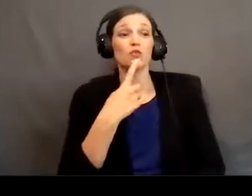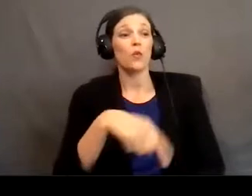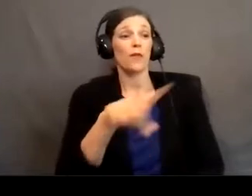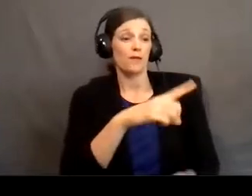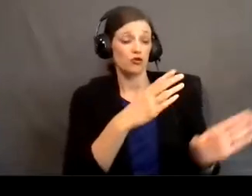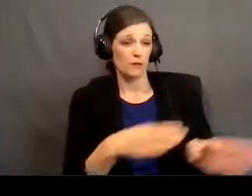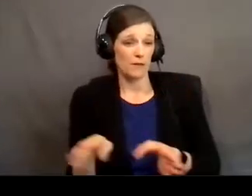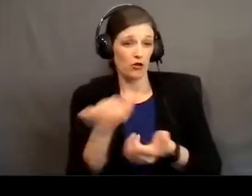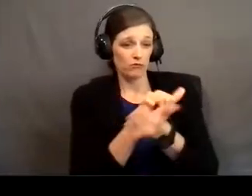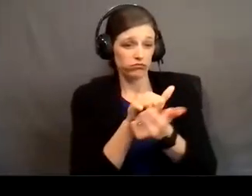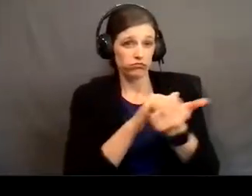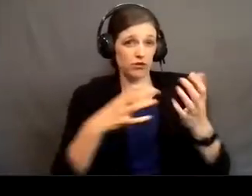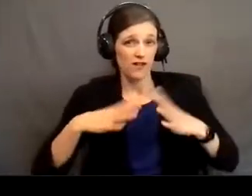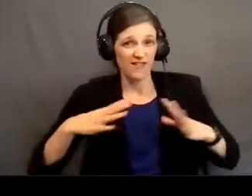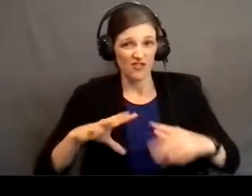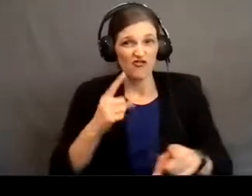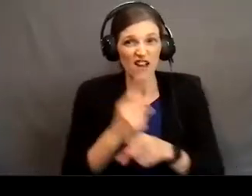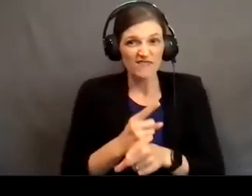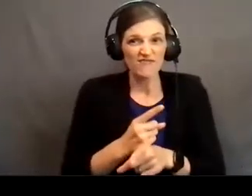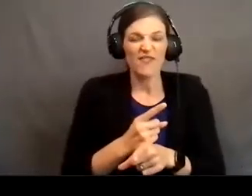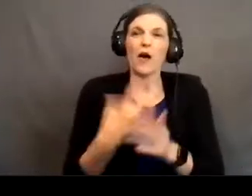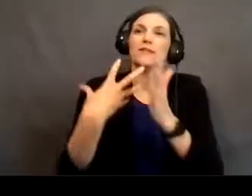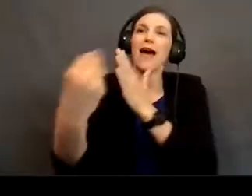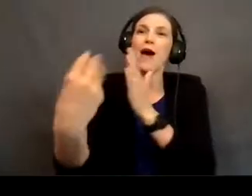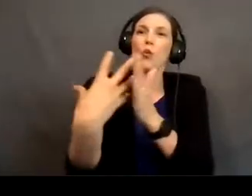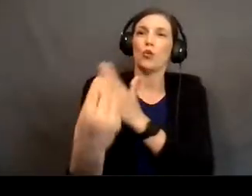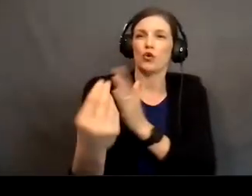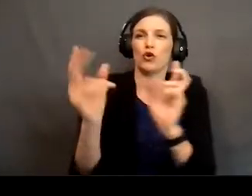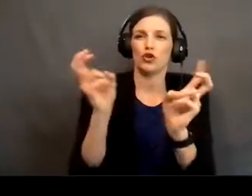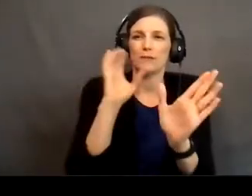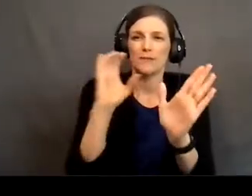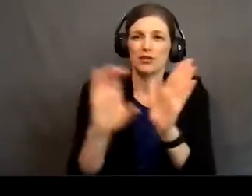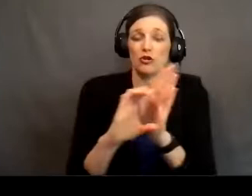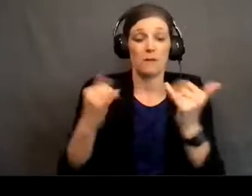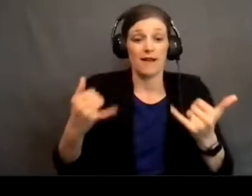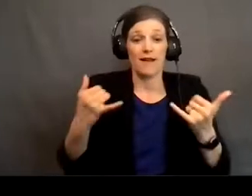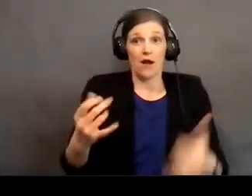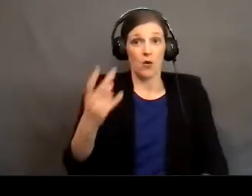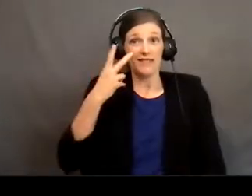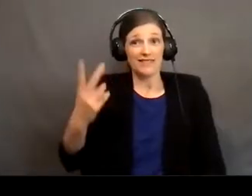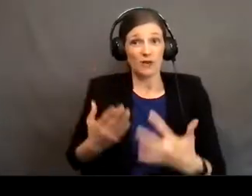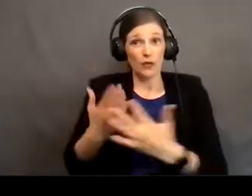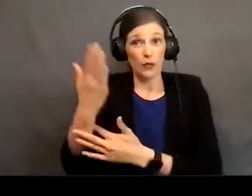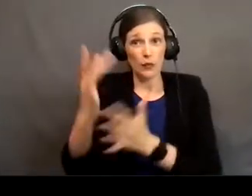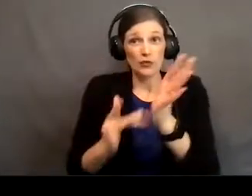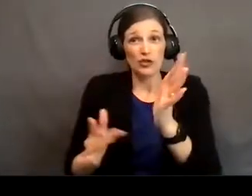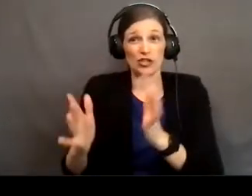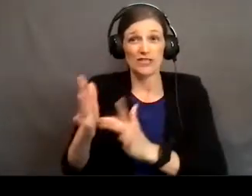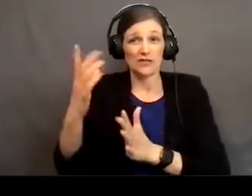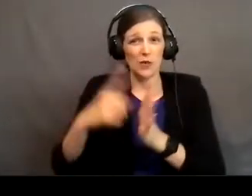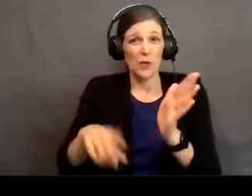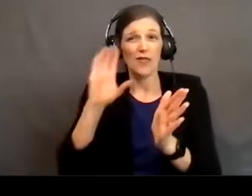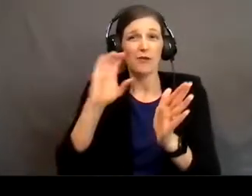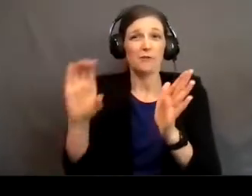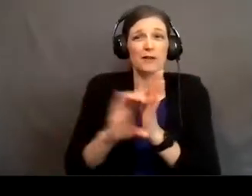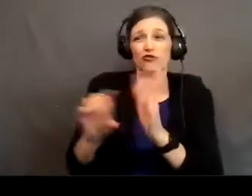their clothes. Right? And that was an outward picture. But now we get to see through Jesus what that picture was